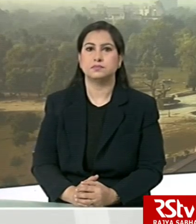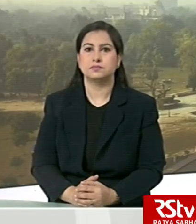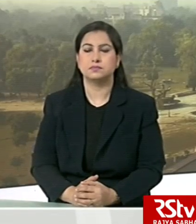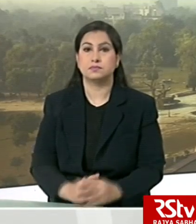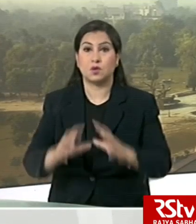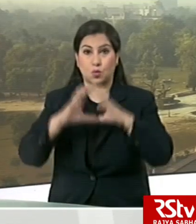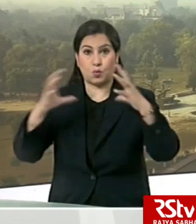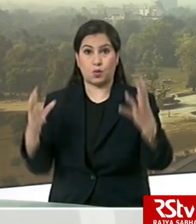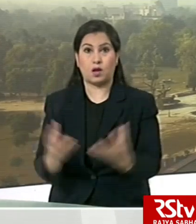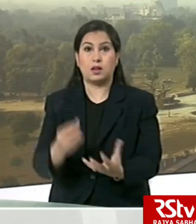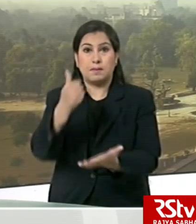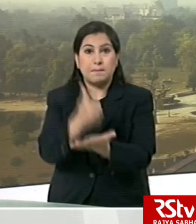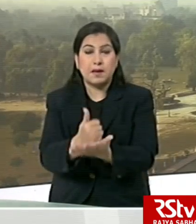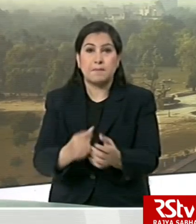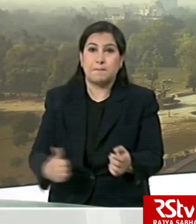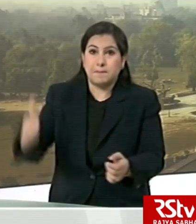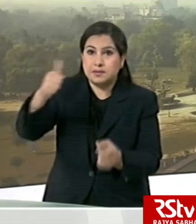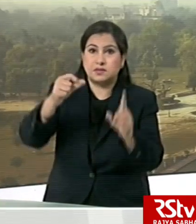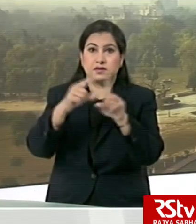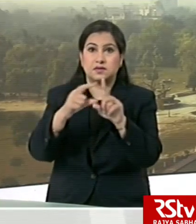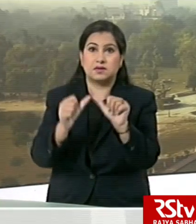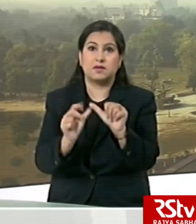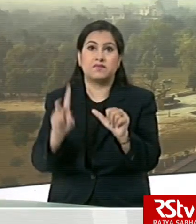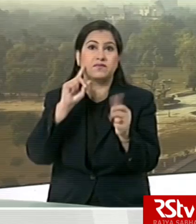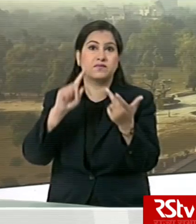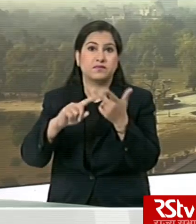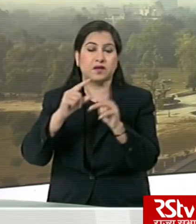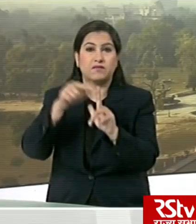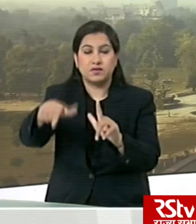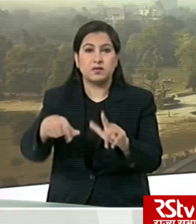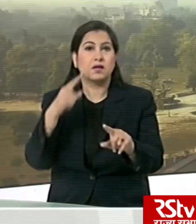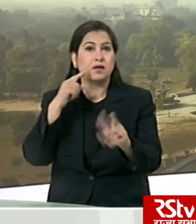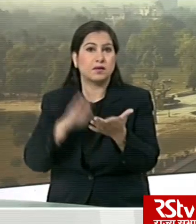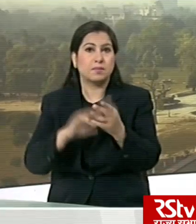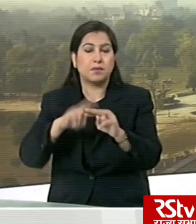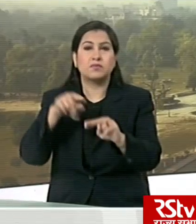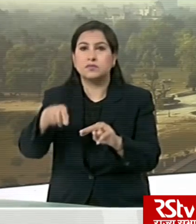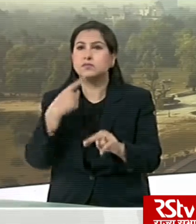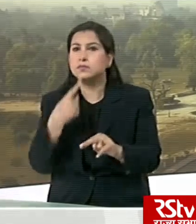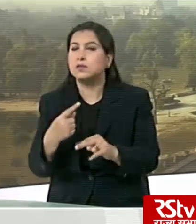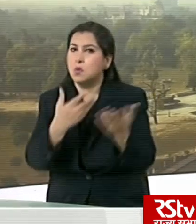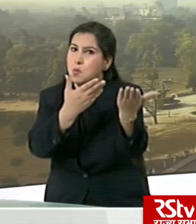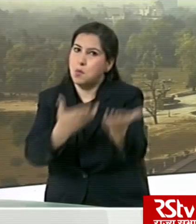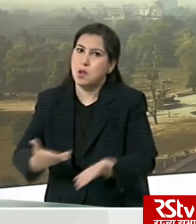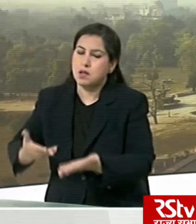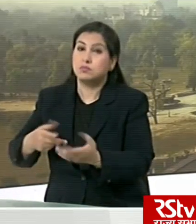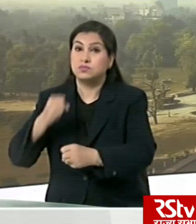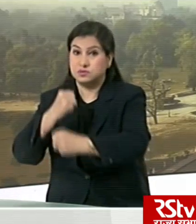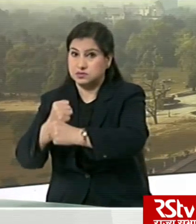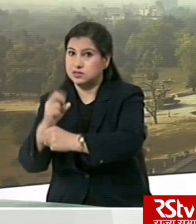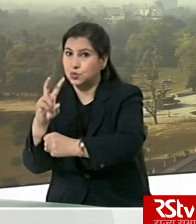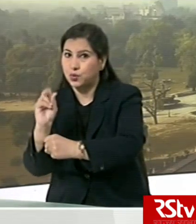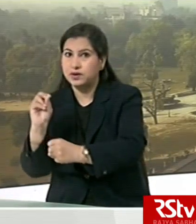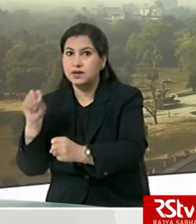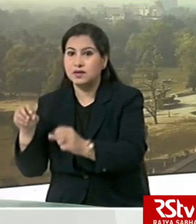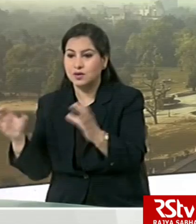The World Bank Group President, David Malpass, and the IMF Managing Director, Kristiana Georgievia, have welcomed the decision of the G20